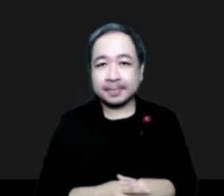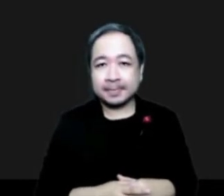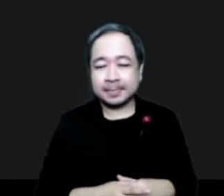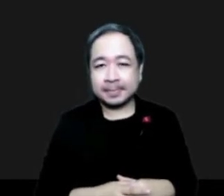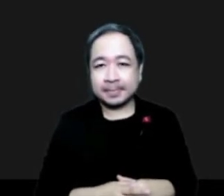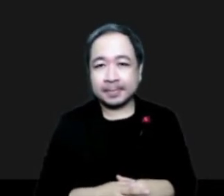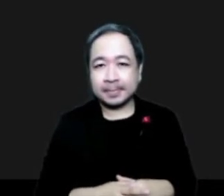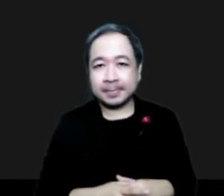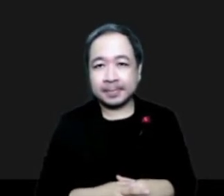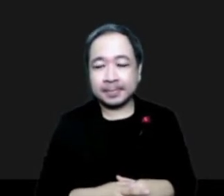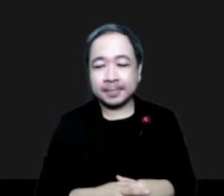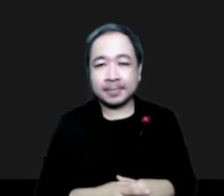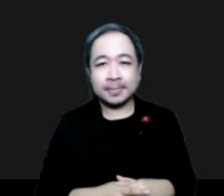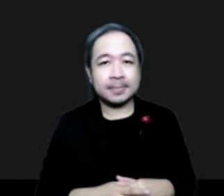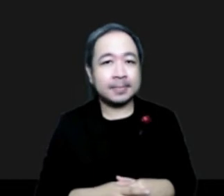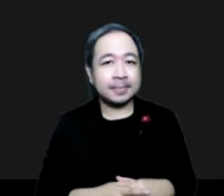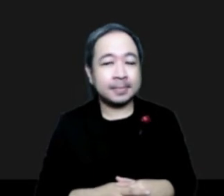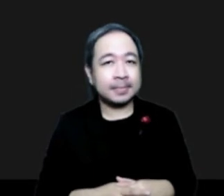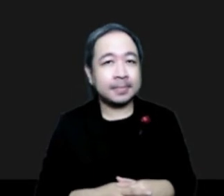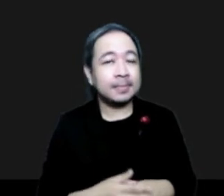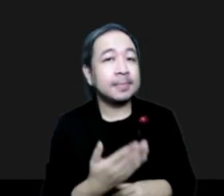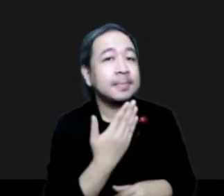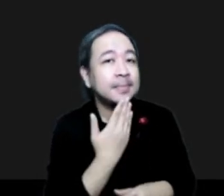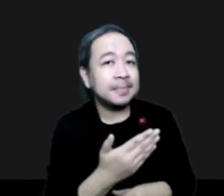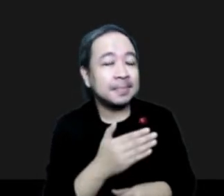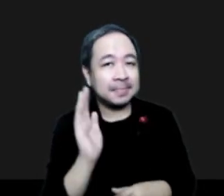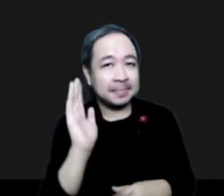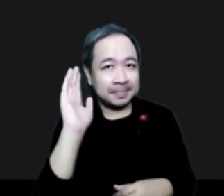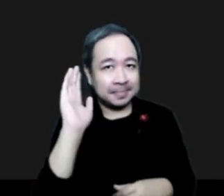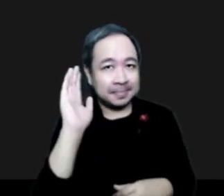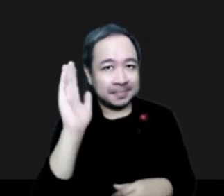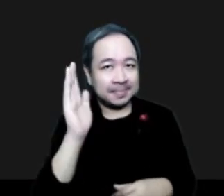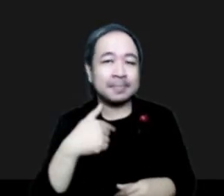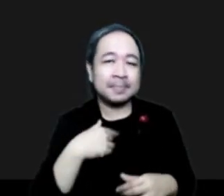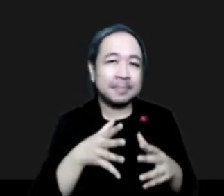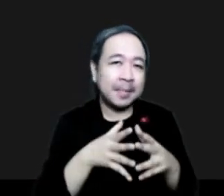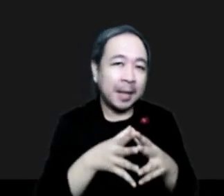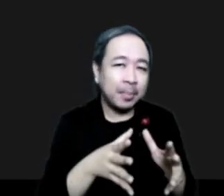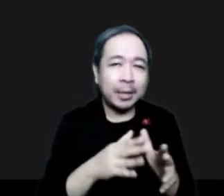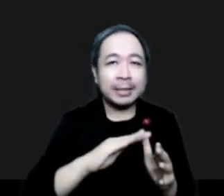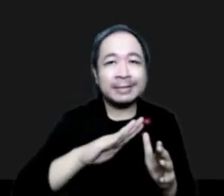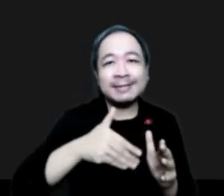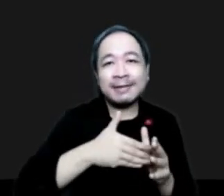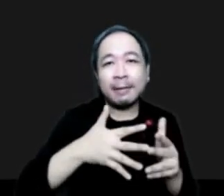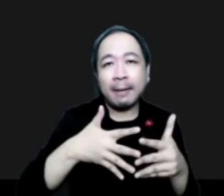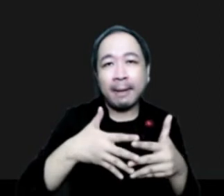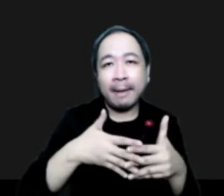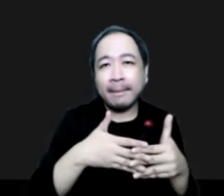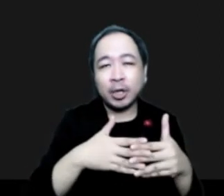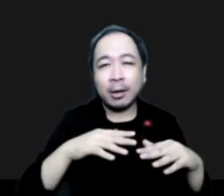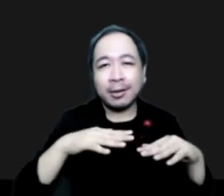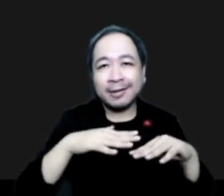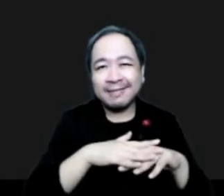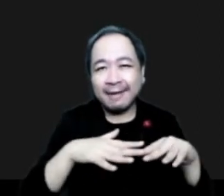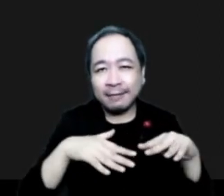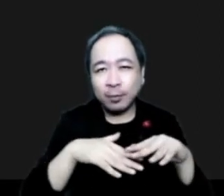la red centroamericana de descargas eléctricas. Veo con mucha satisfacción el tema que